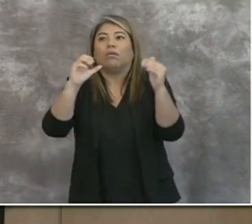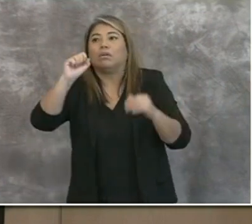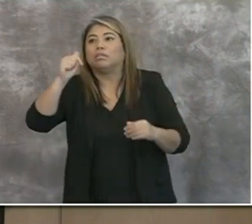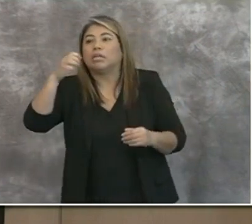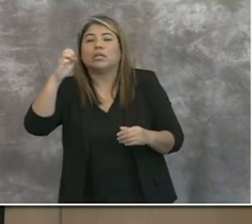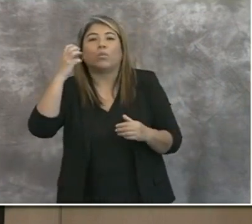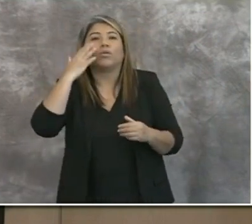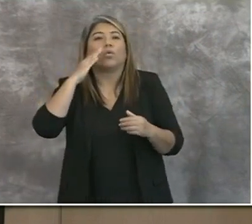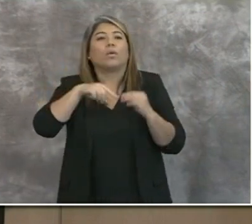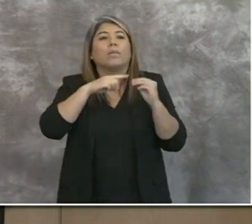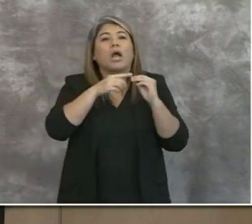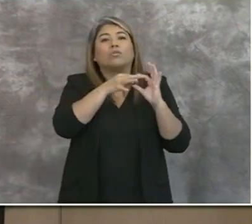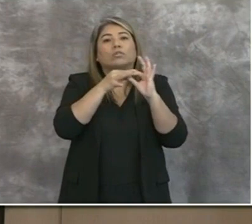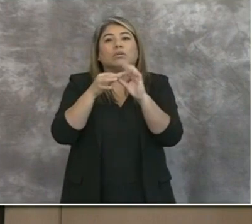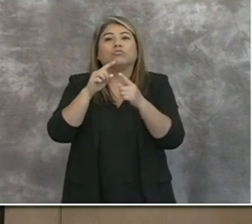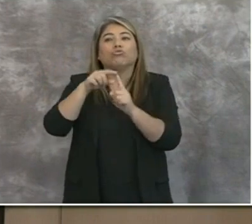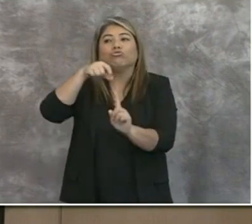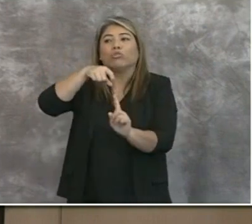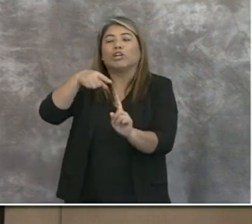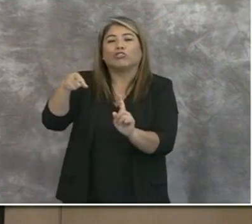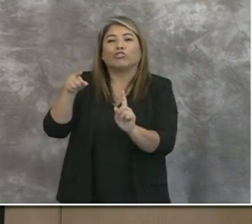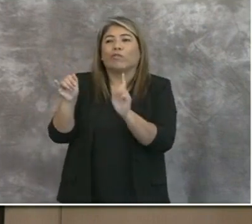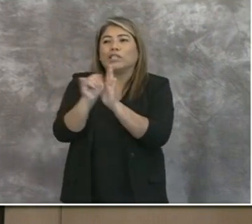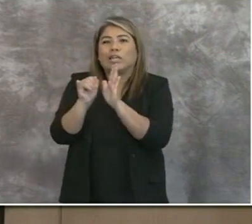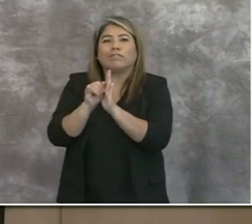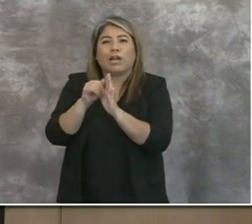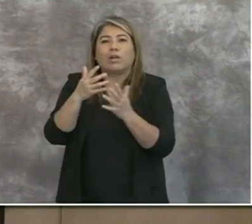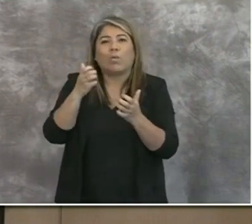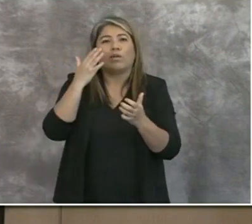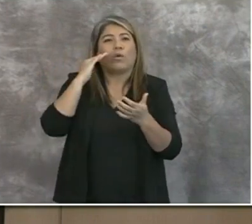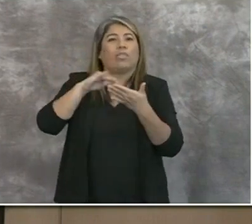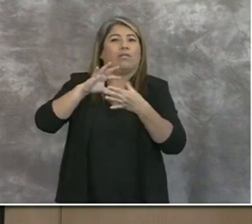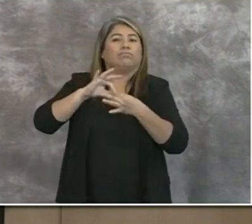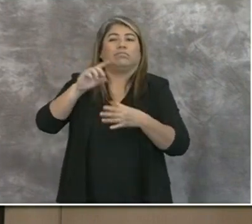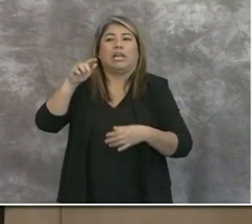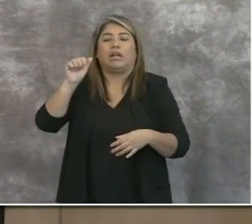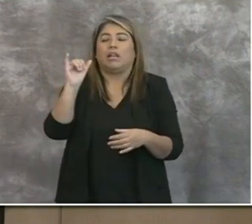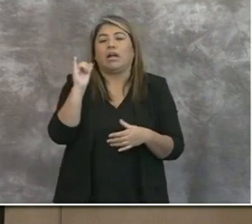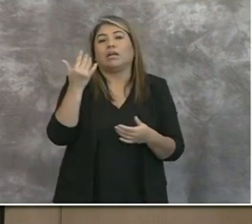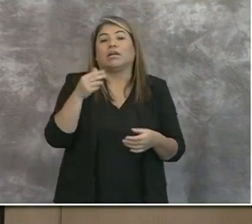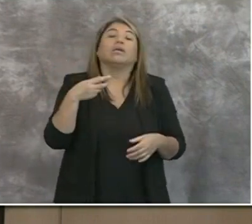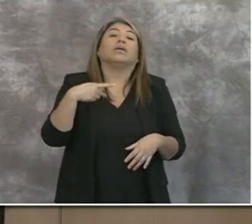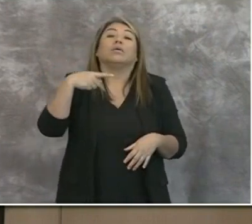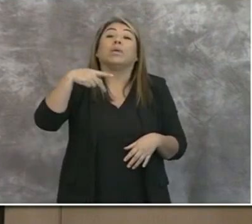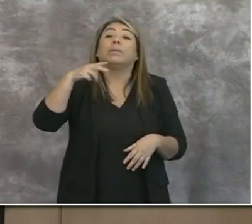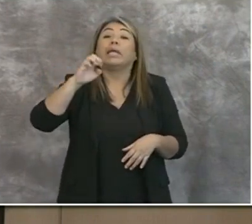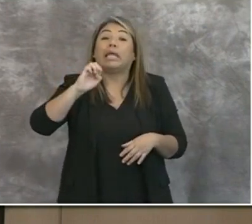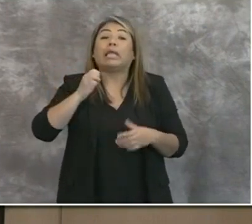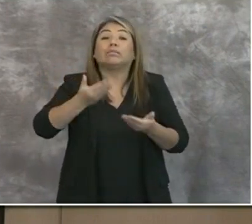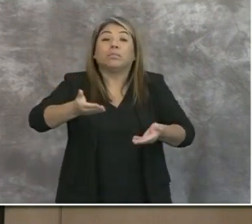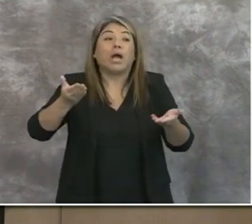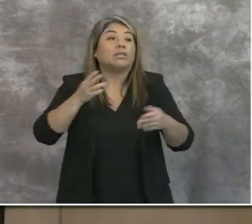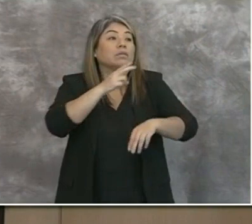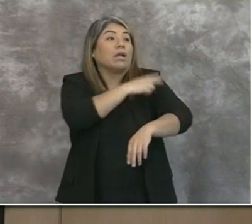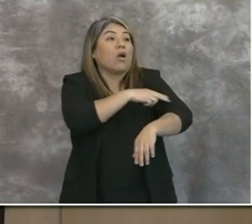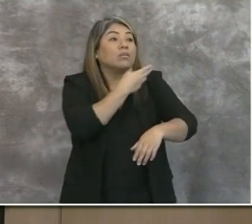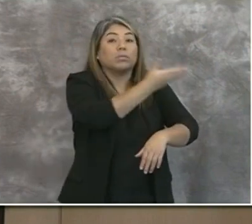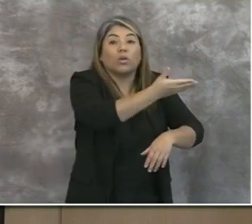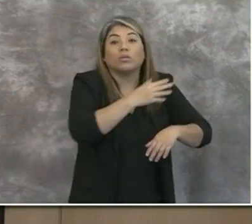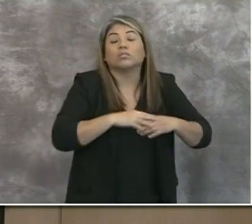that's related to the triggers that you've identified, things like the PPE supplies at hospitals.